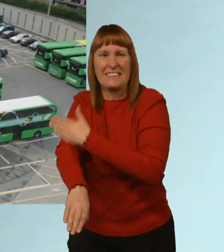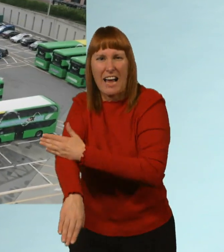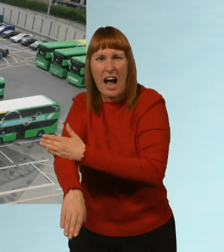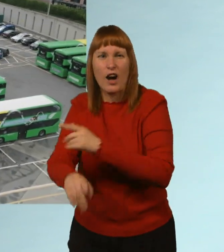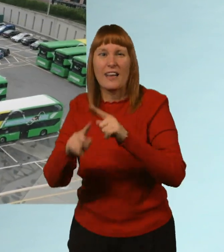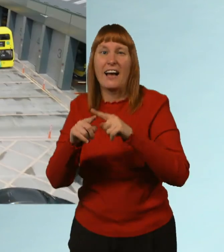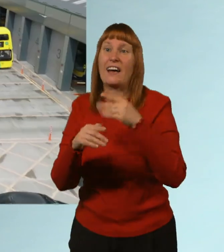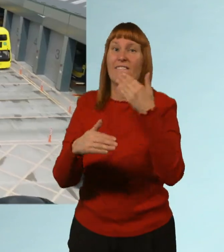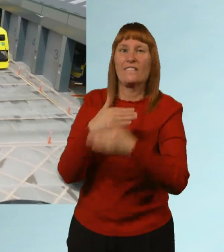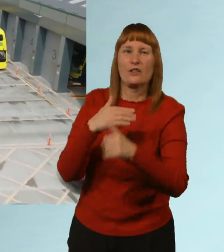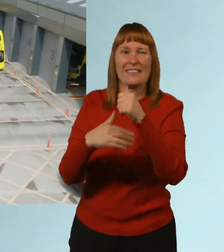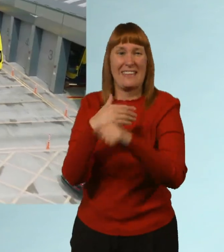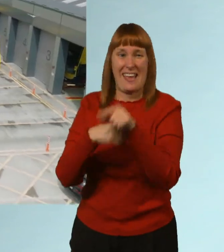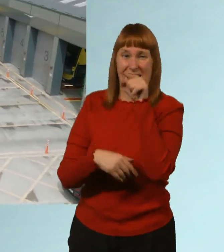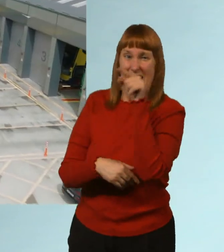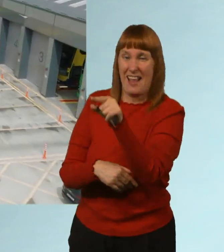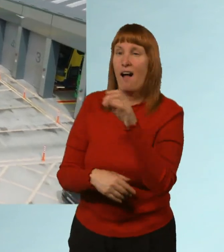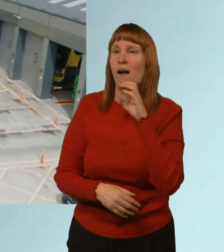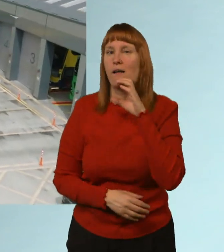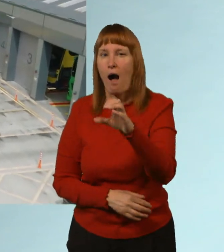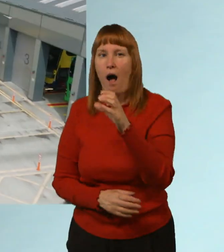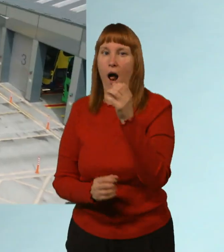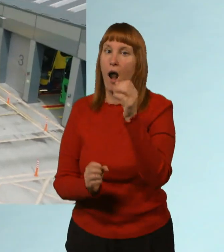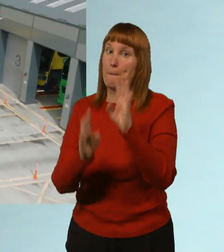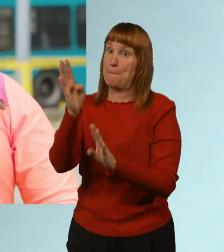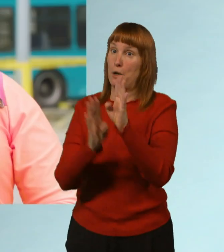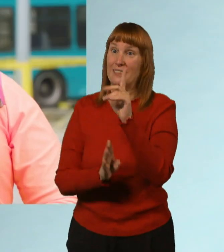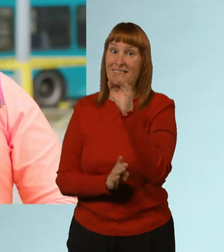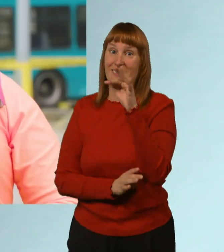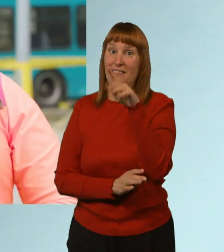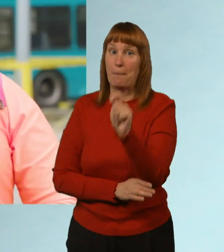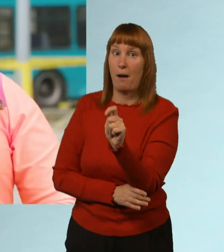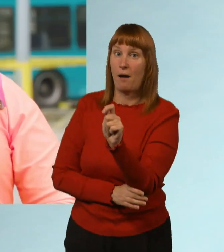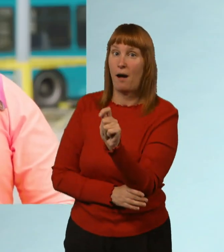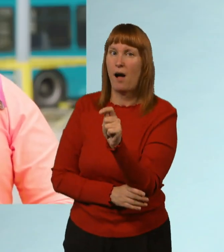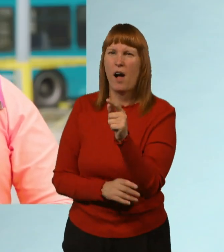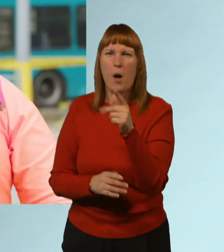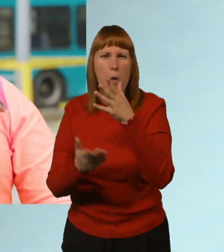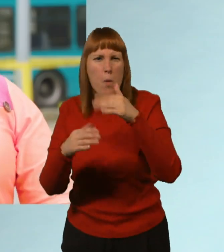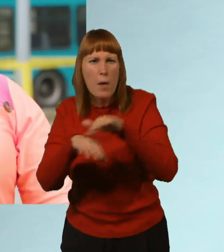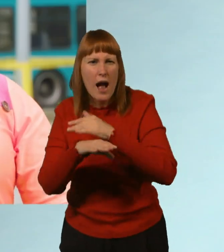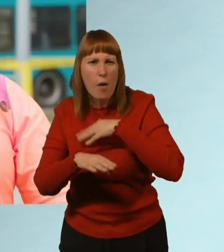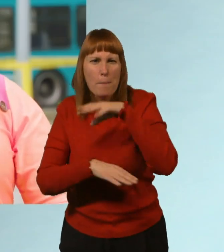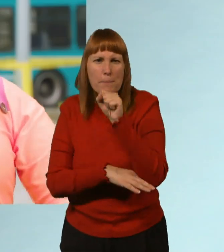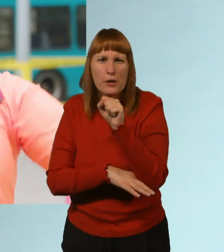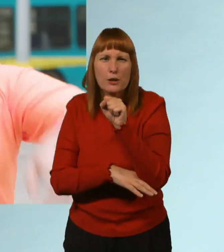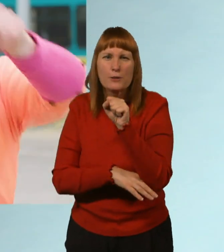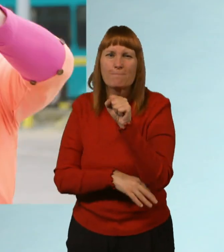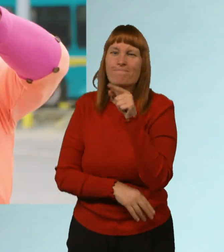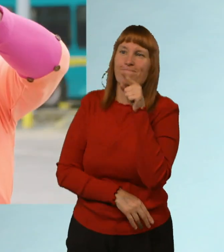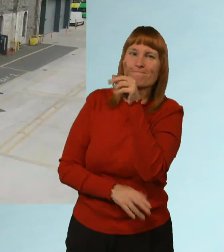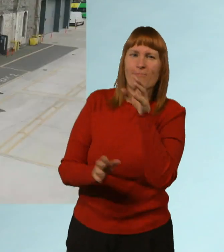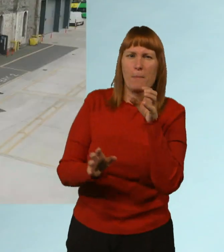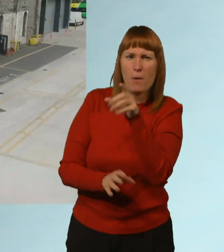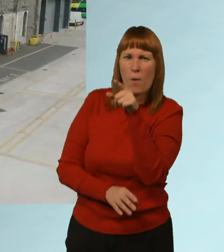start and finish each day. It's called a bus depot. Where's our bus? Ah! It's about to be plugged in